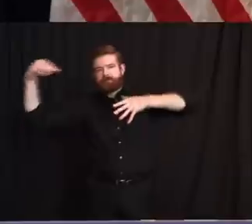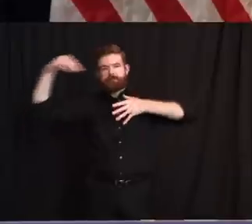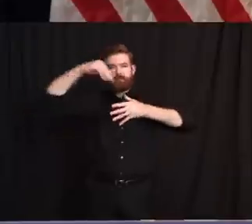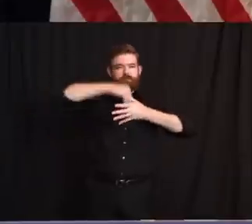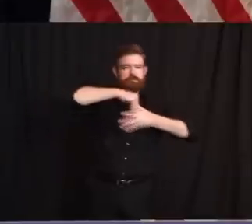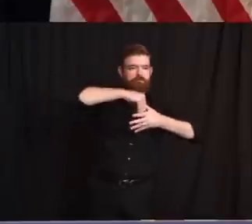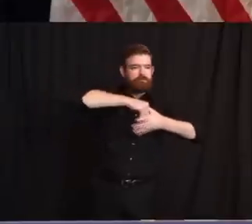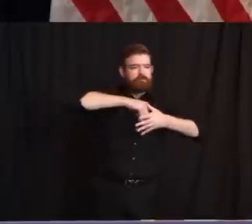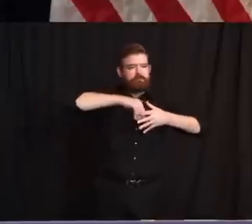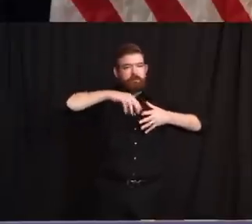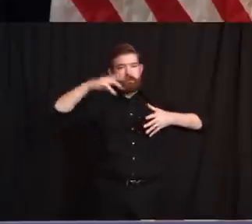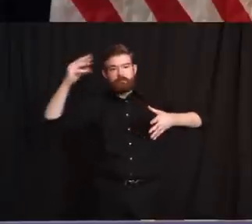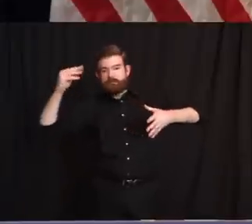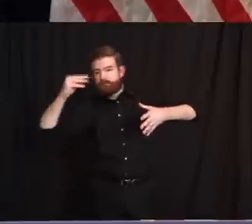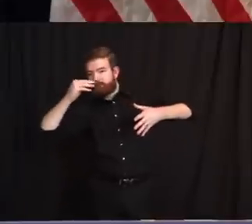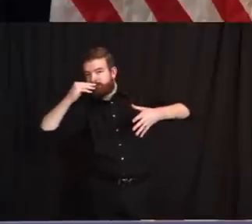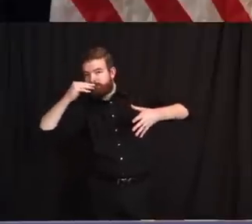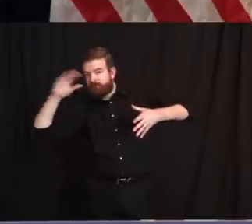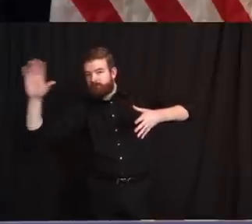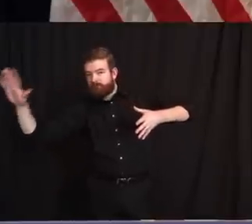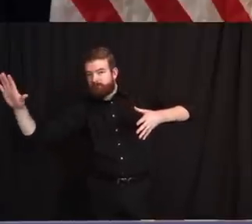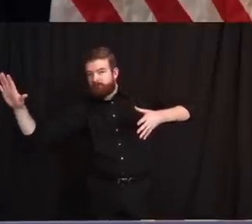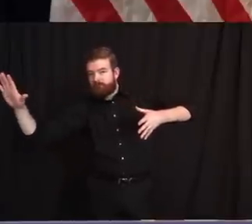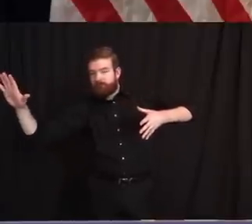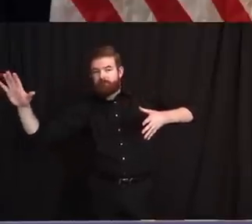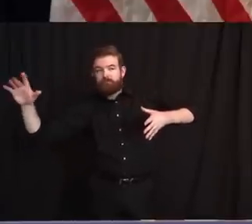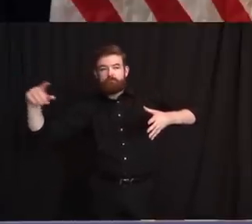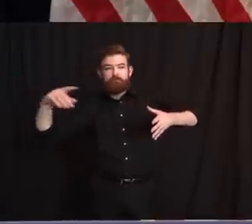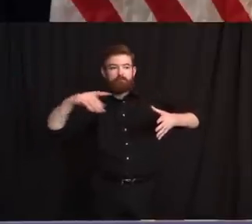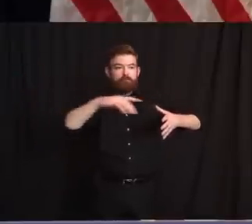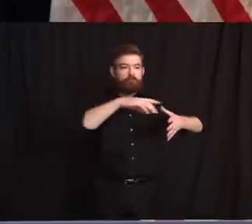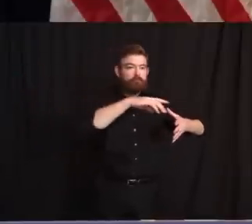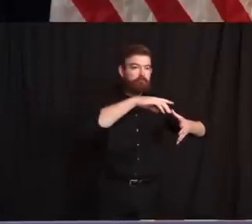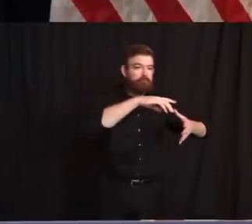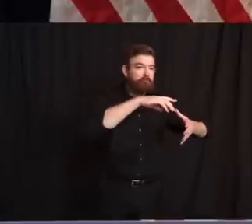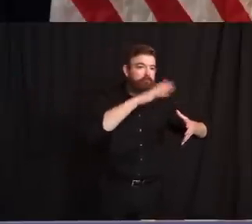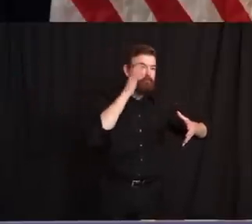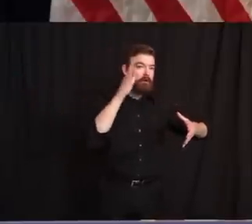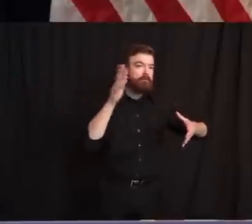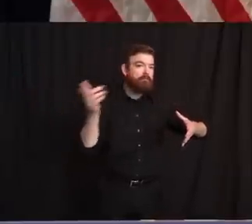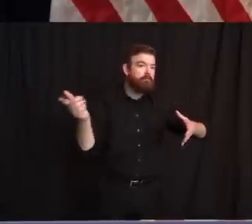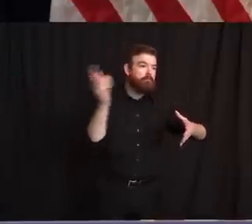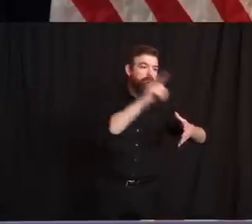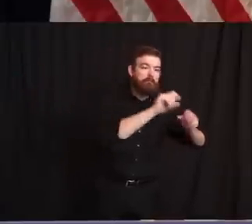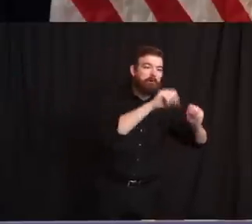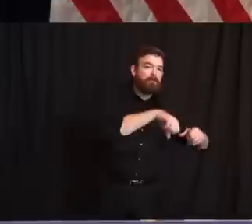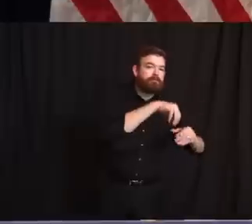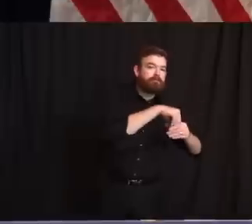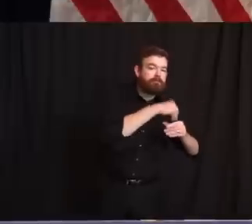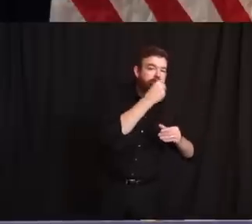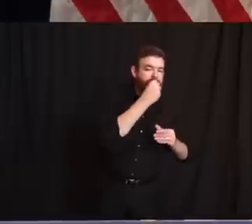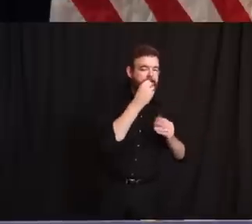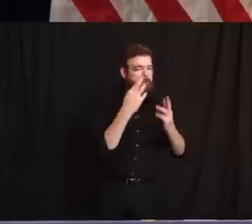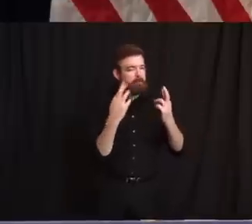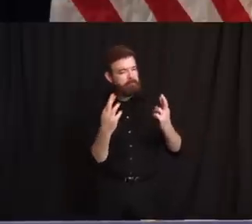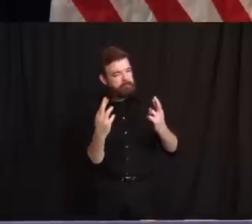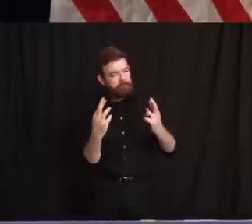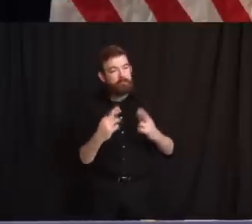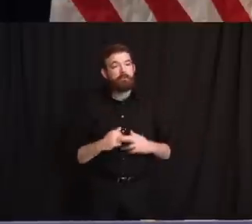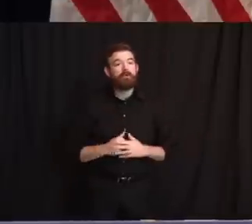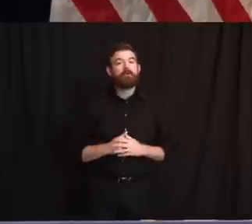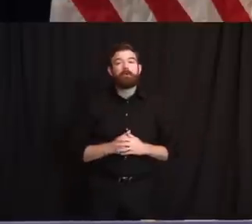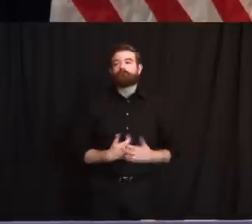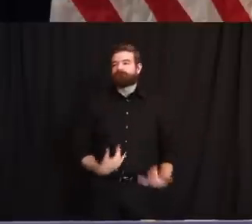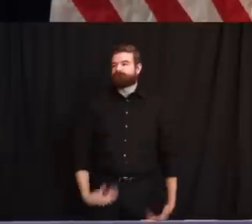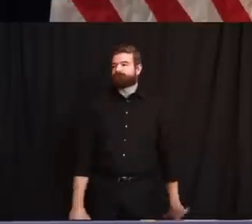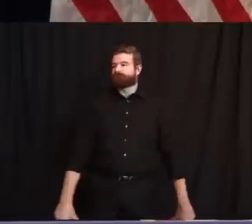that we have and that we can get to indoor dining and dining as soon as possible. With that, I'm going to mask up and say, we probably get